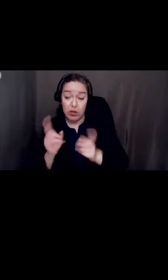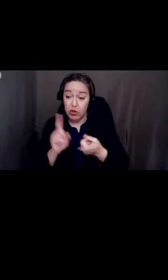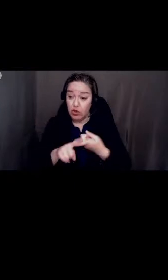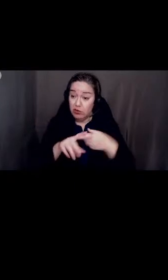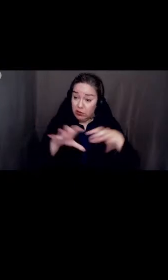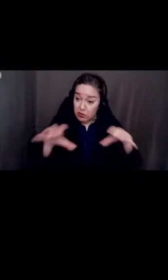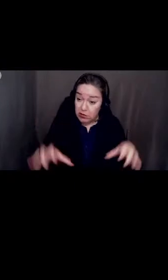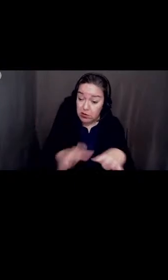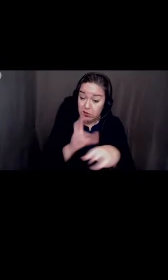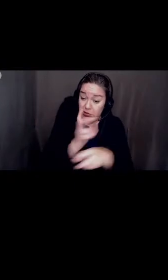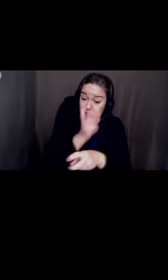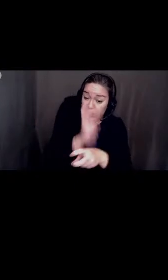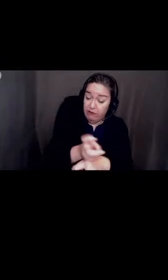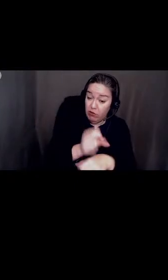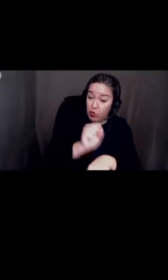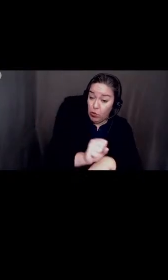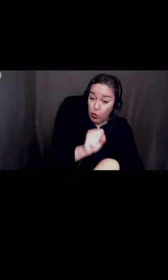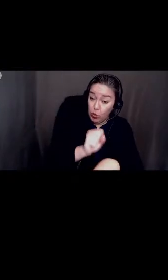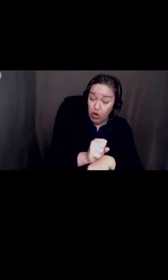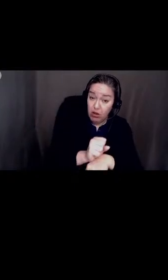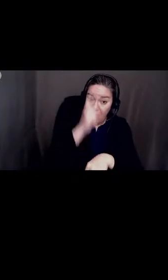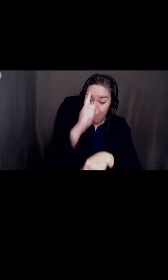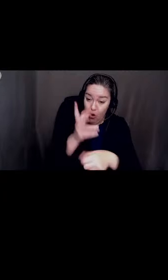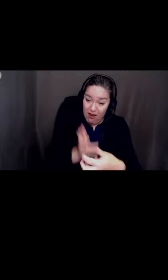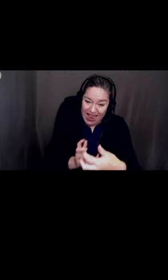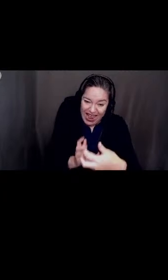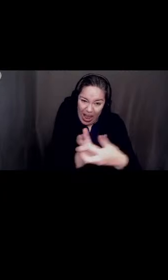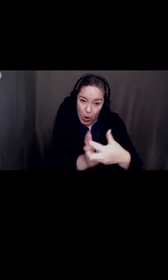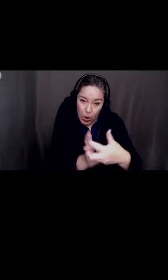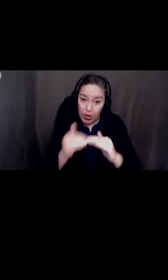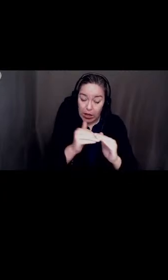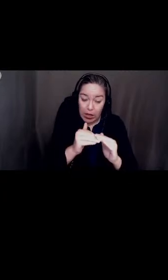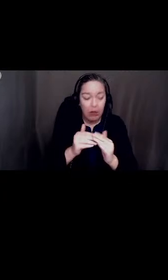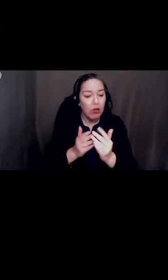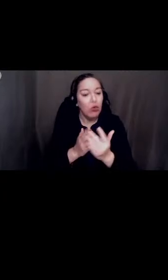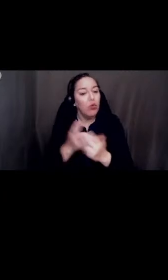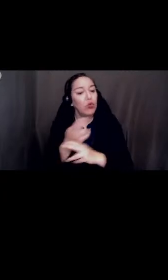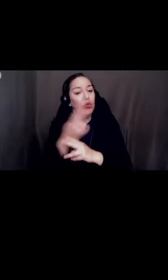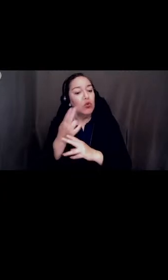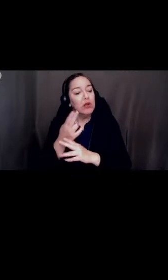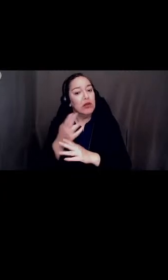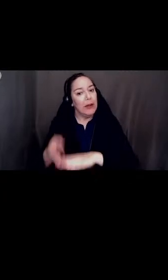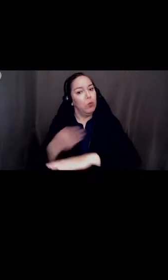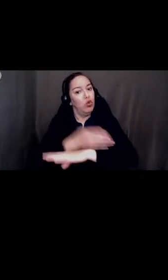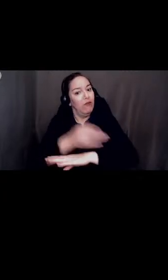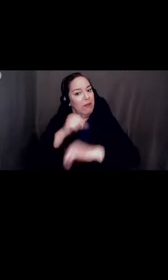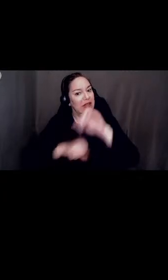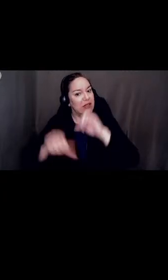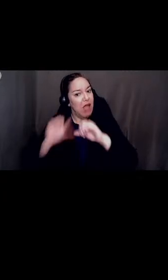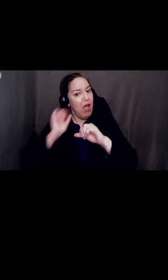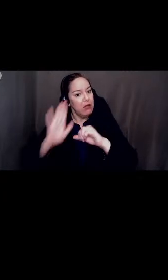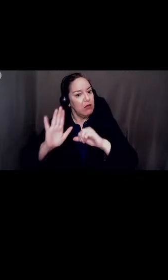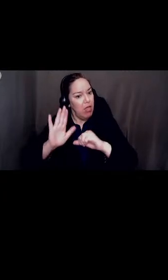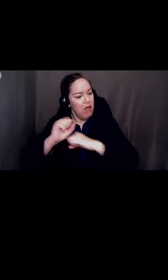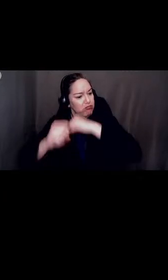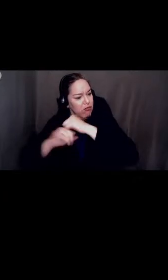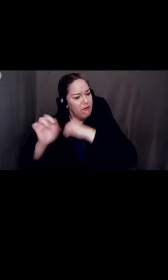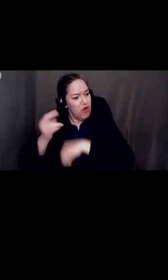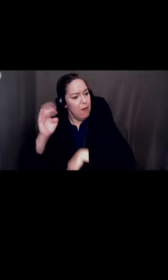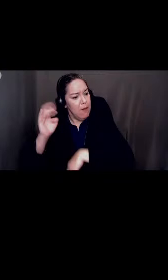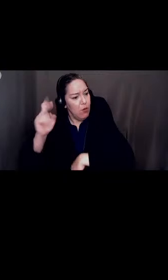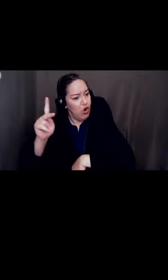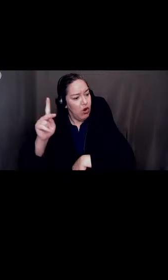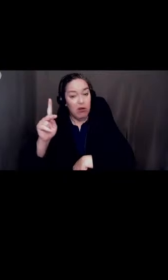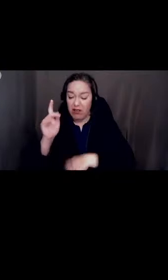of equity through an improvement science framework, we will collectively write our next chapters.